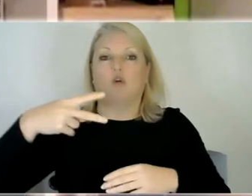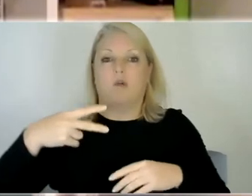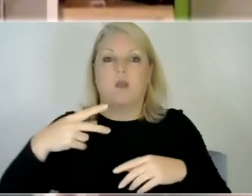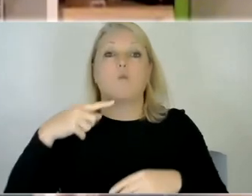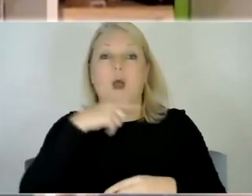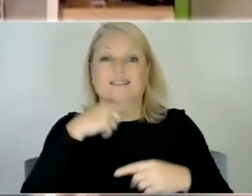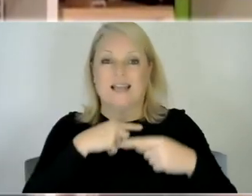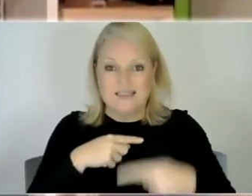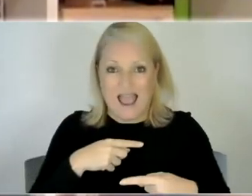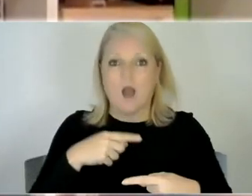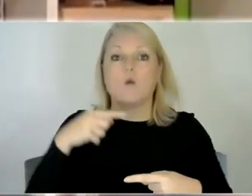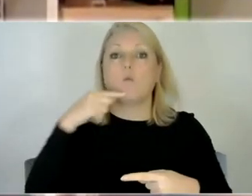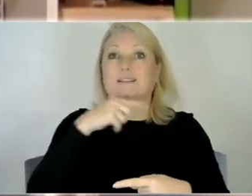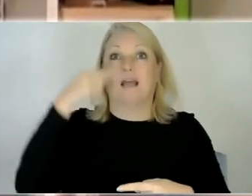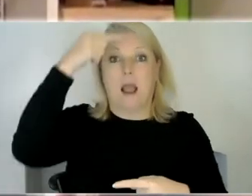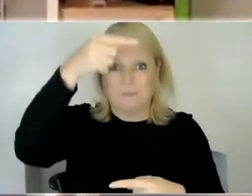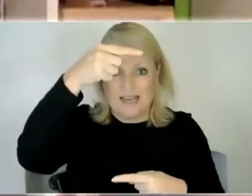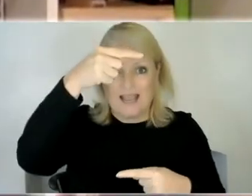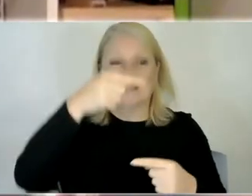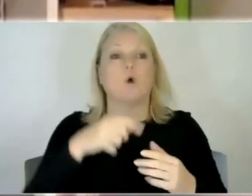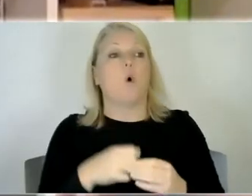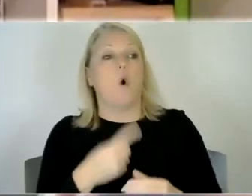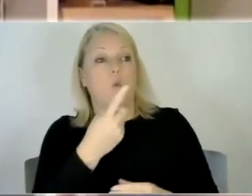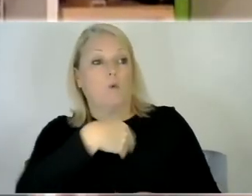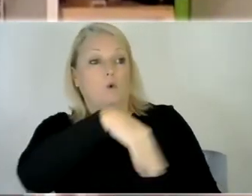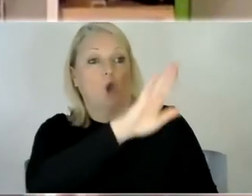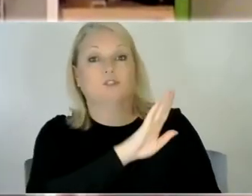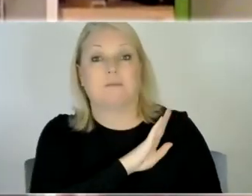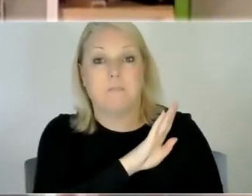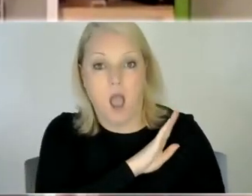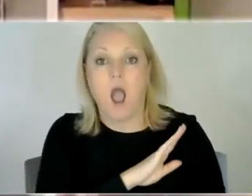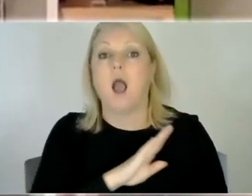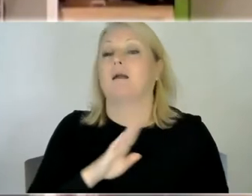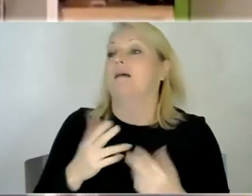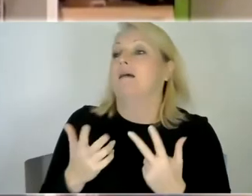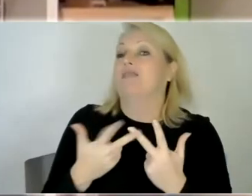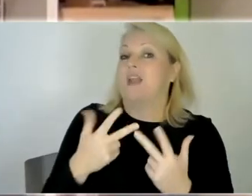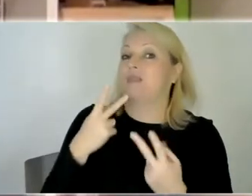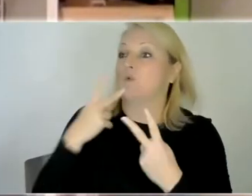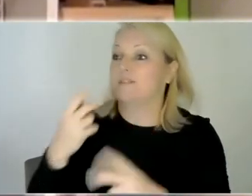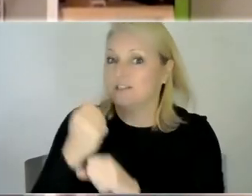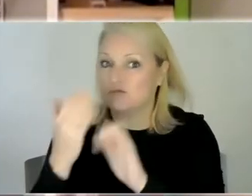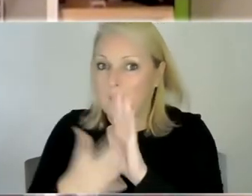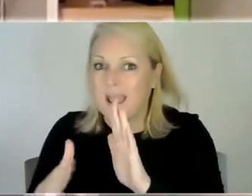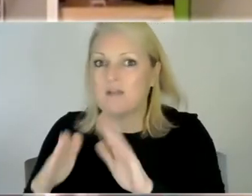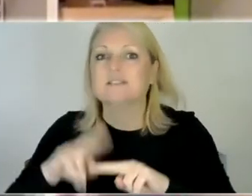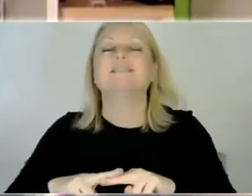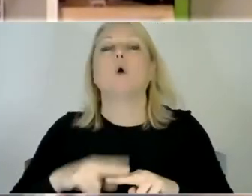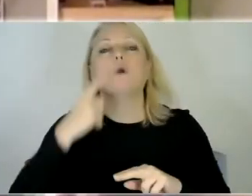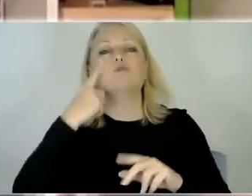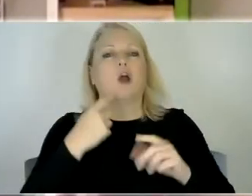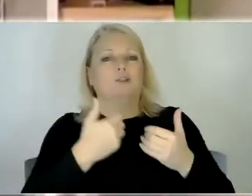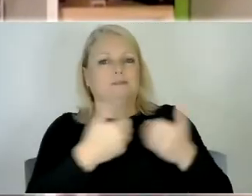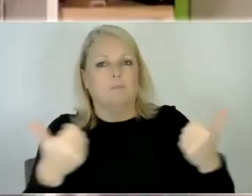park one at home and one go to see the grandparents and one stay home and and do all these things because it was just you know it was just